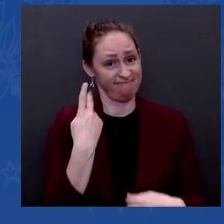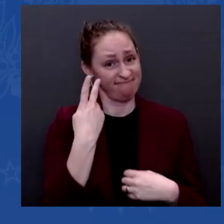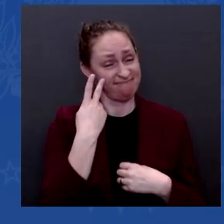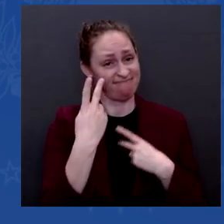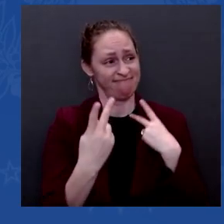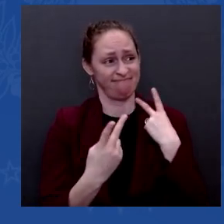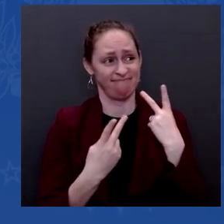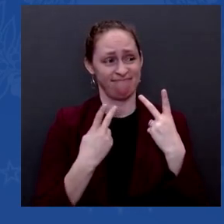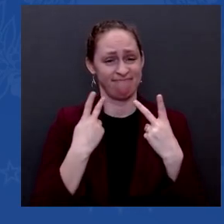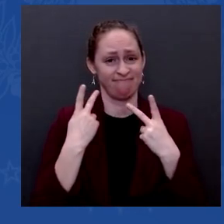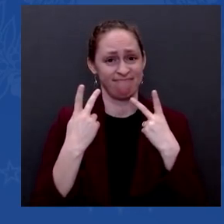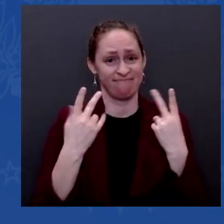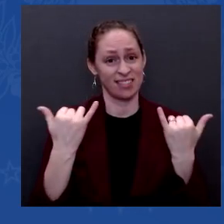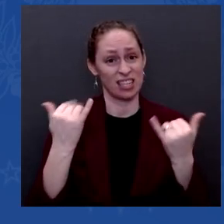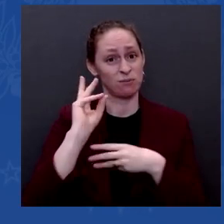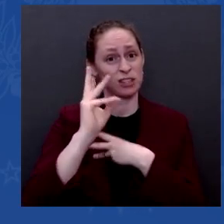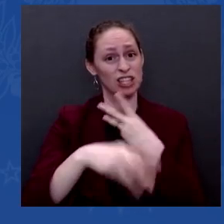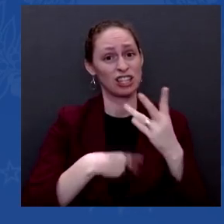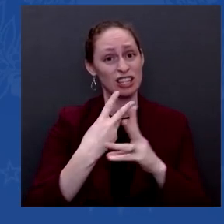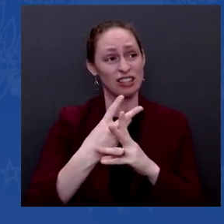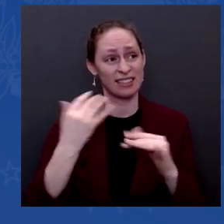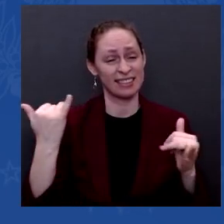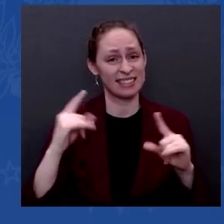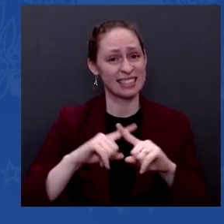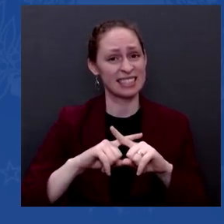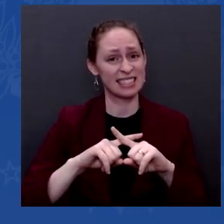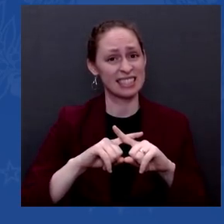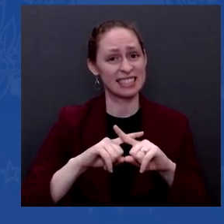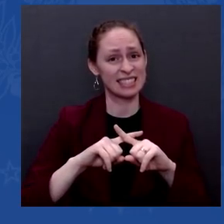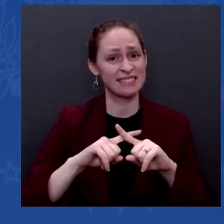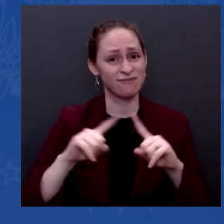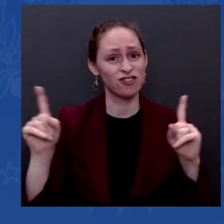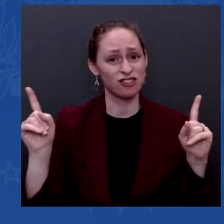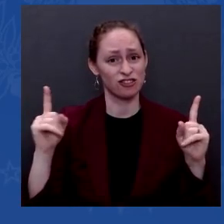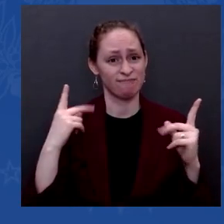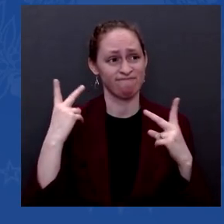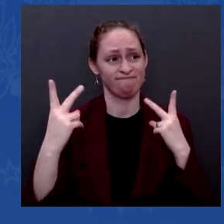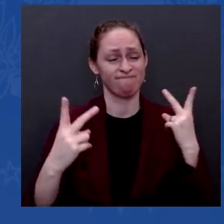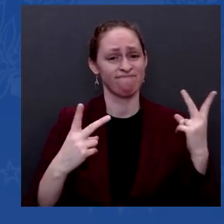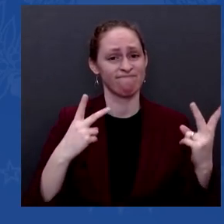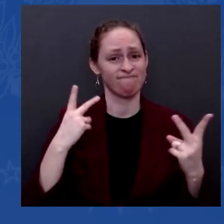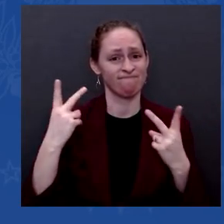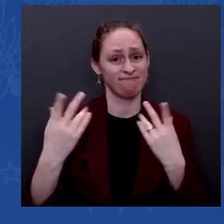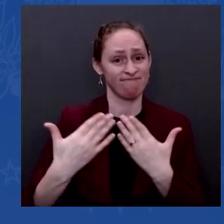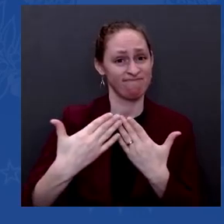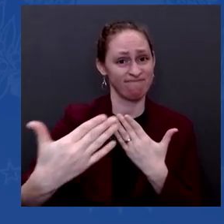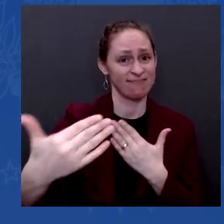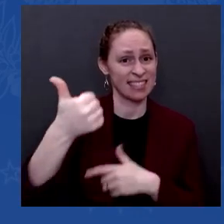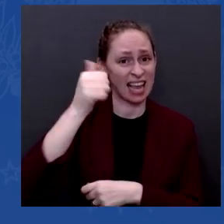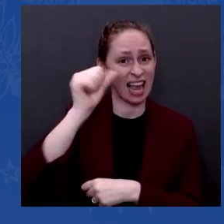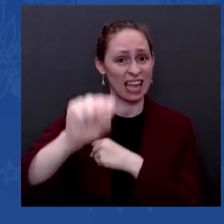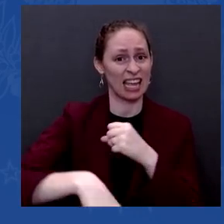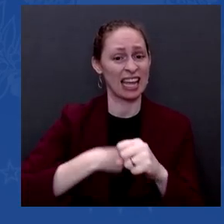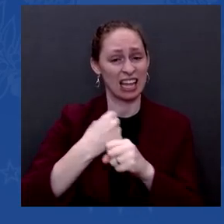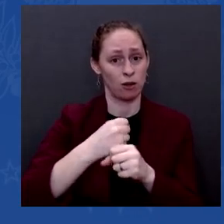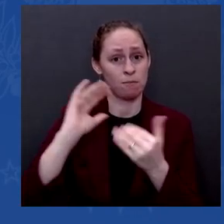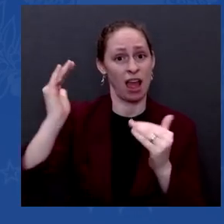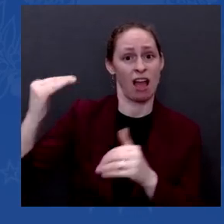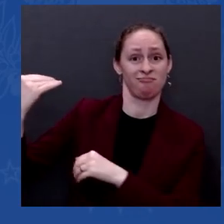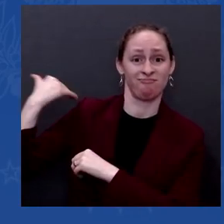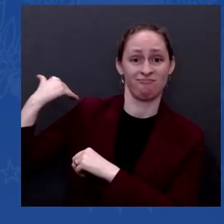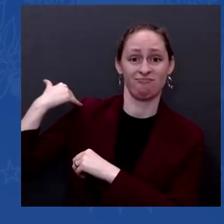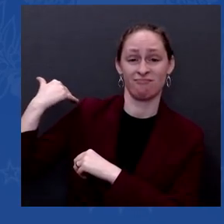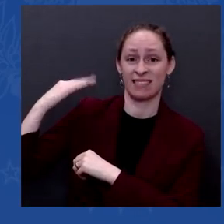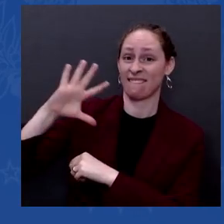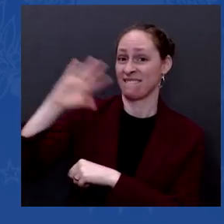see more change in the next 10 years than we've seen in the last 50 years because of technology, because of